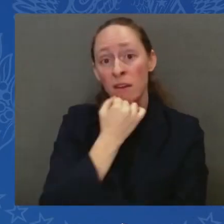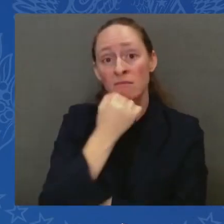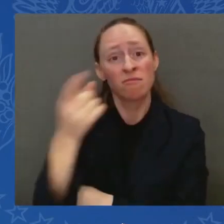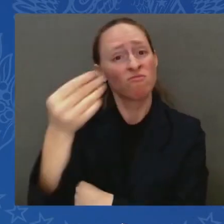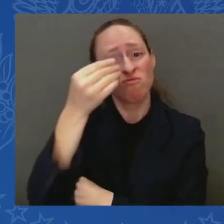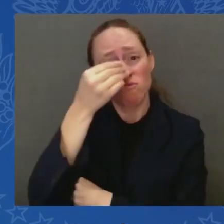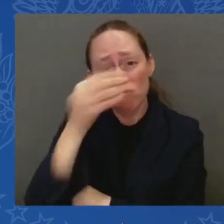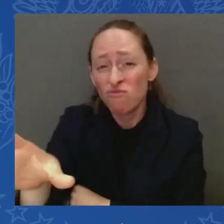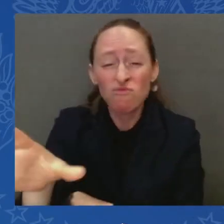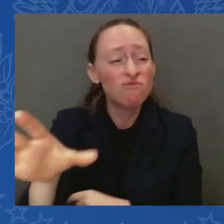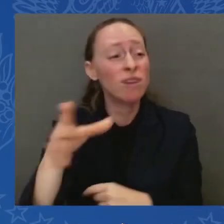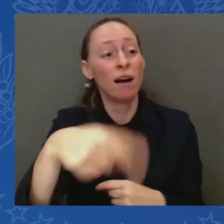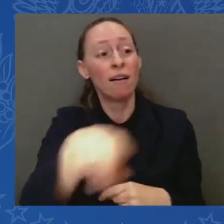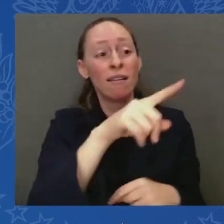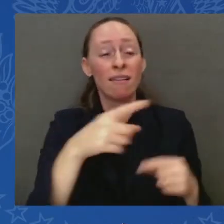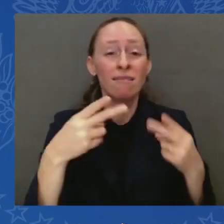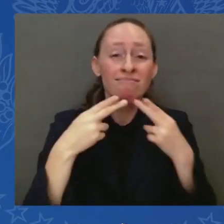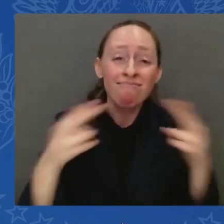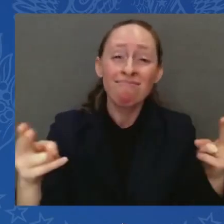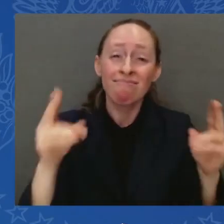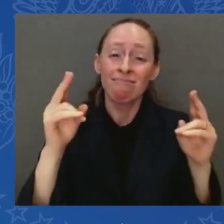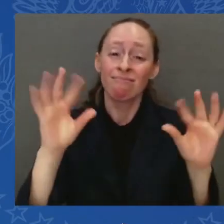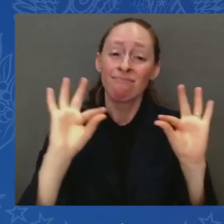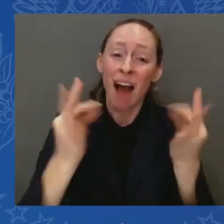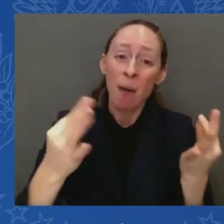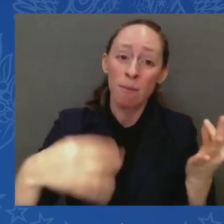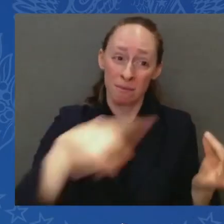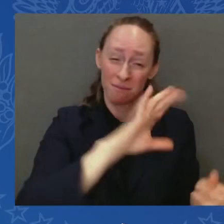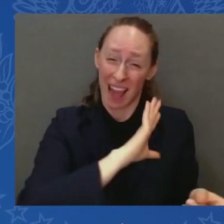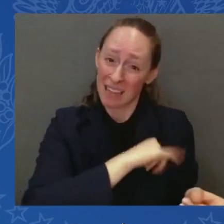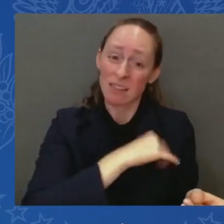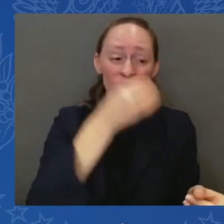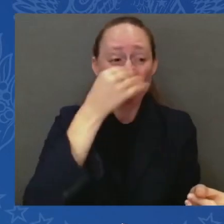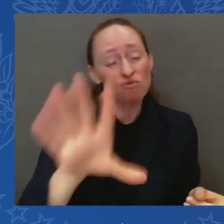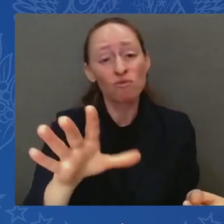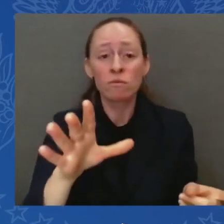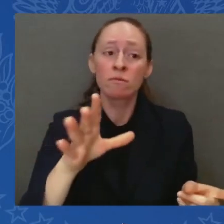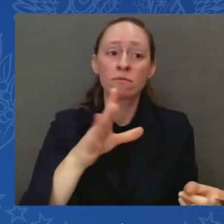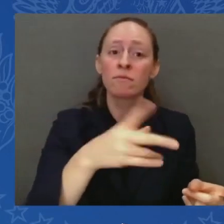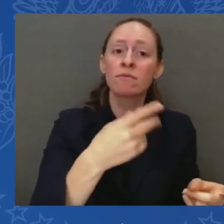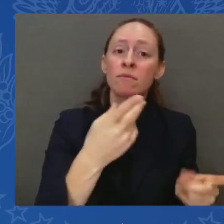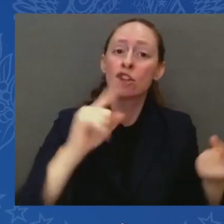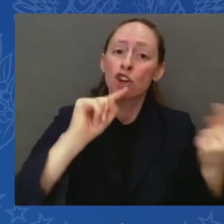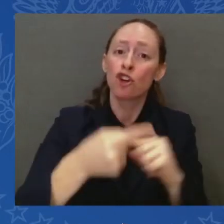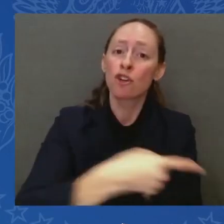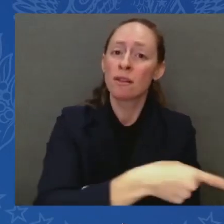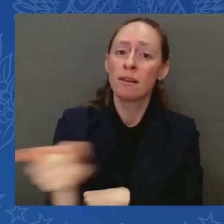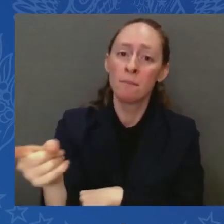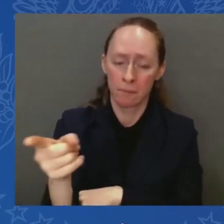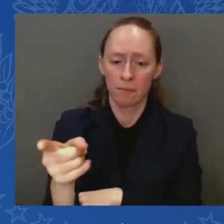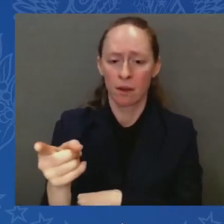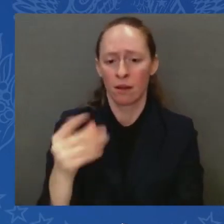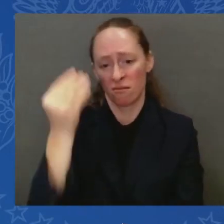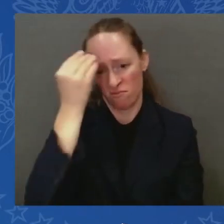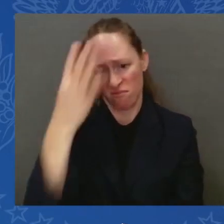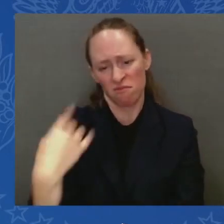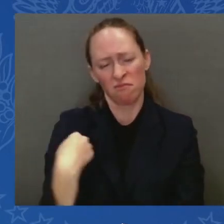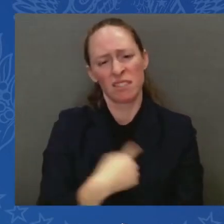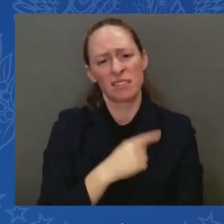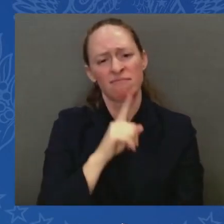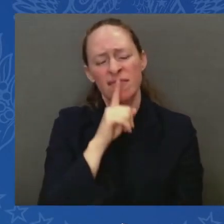information we've seen to date, it appears as a result of an errant rocket fired by a terrorist group in Gaza. The United States